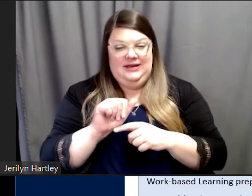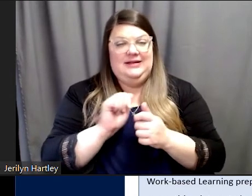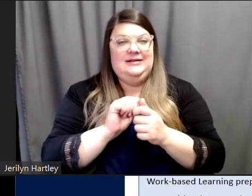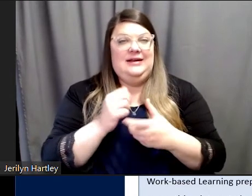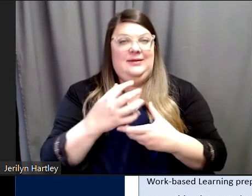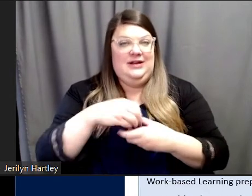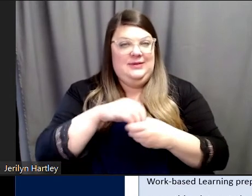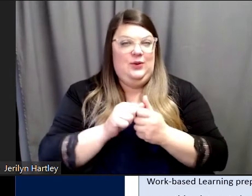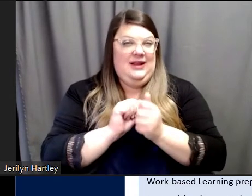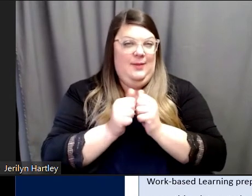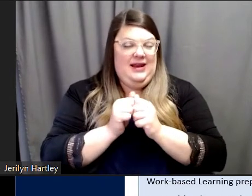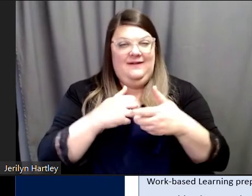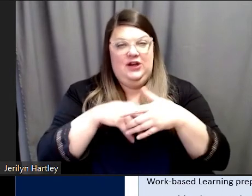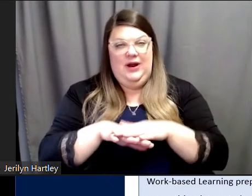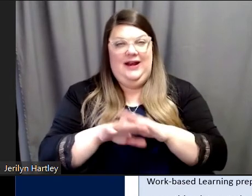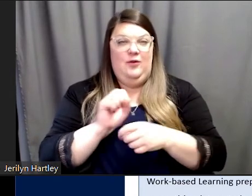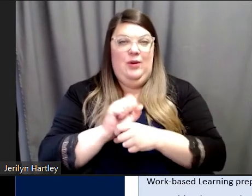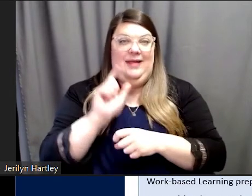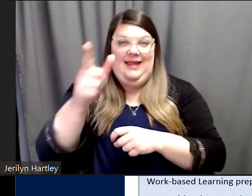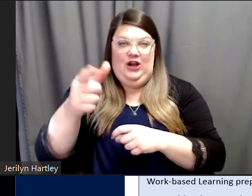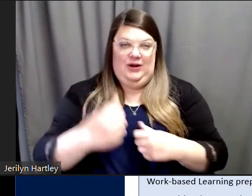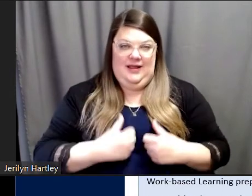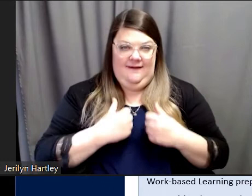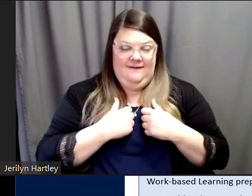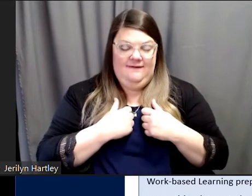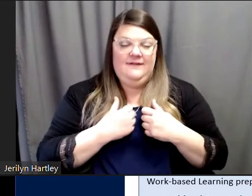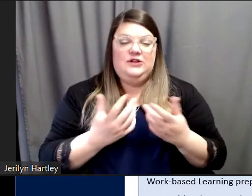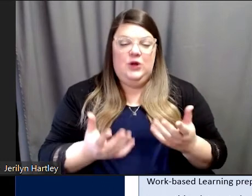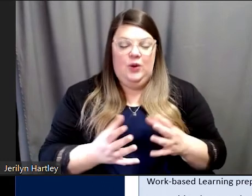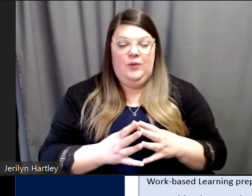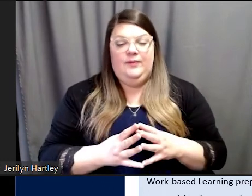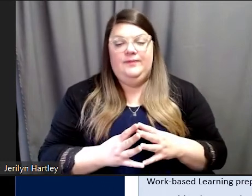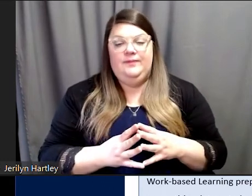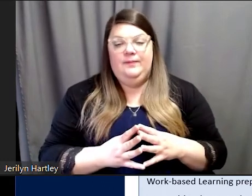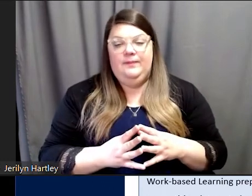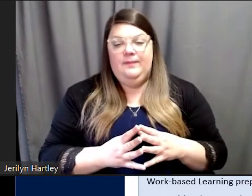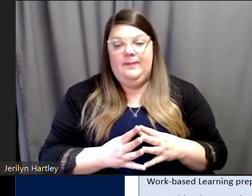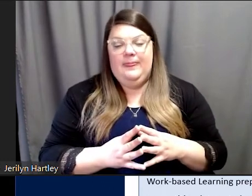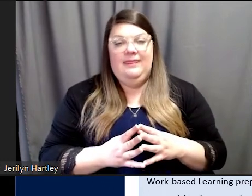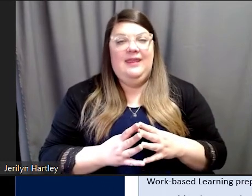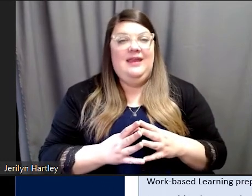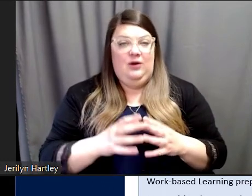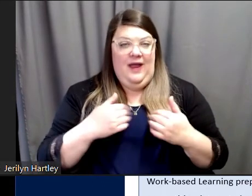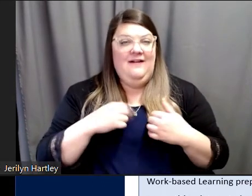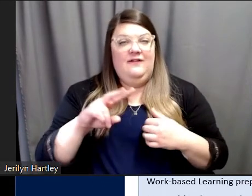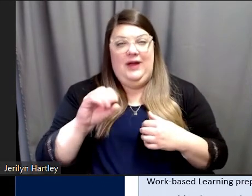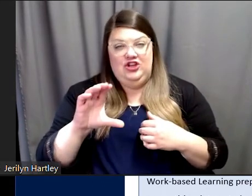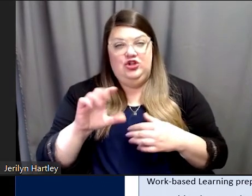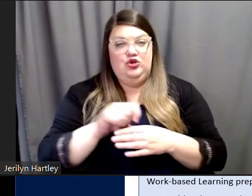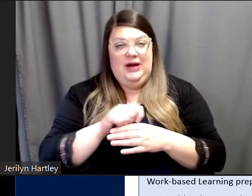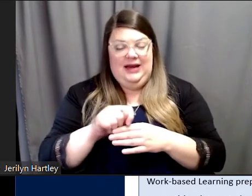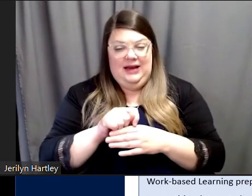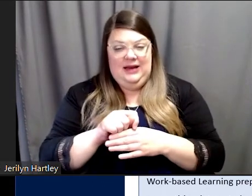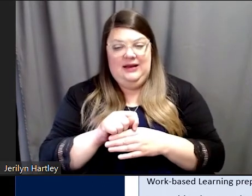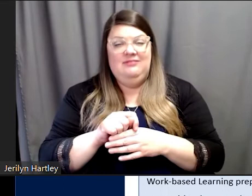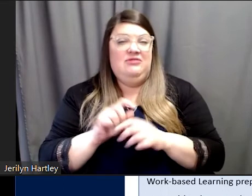integrated employment later on in life. So there are vocational training so that can be